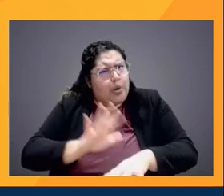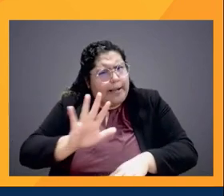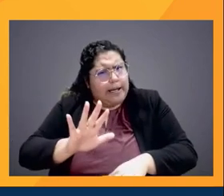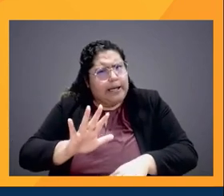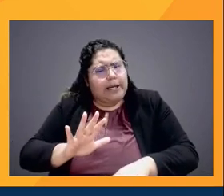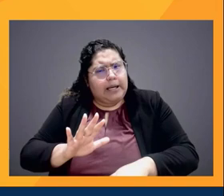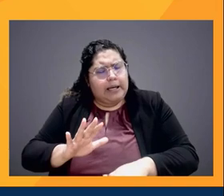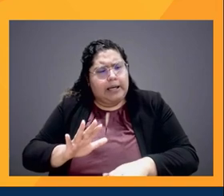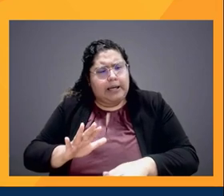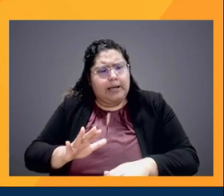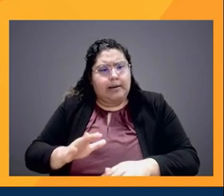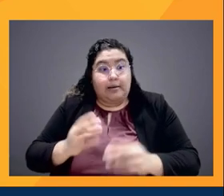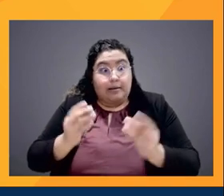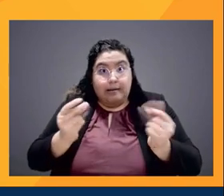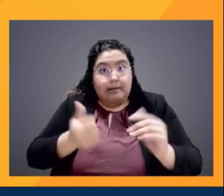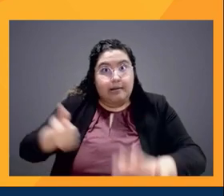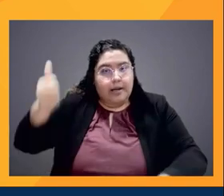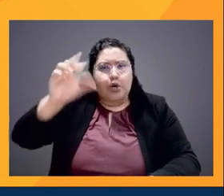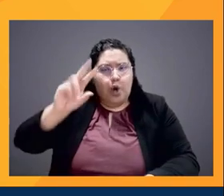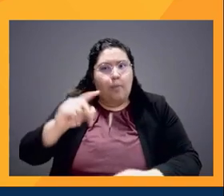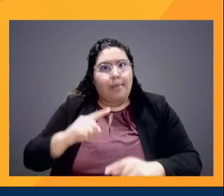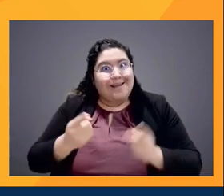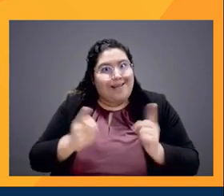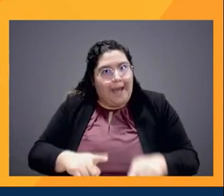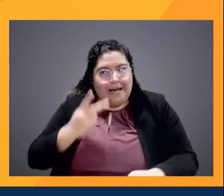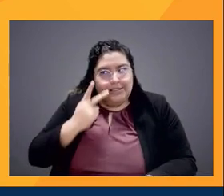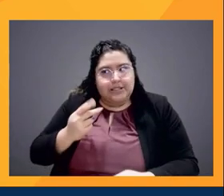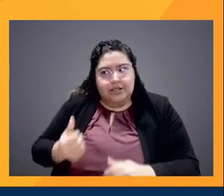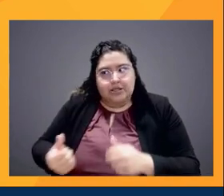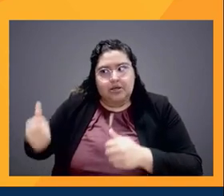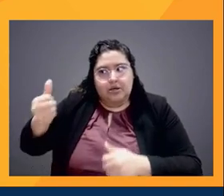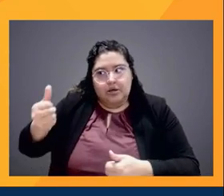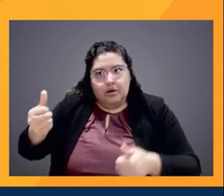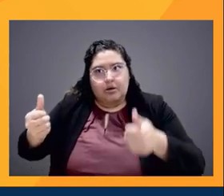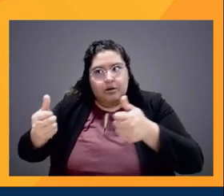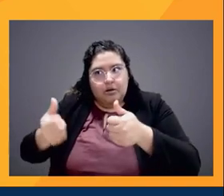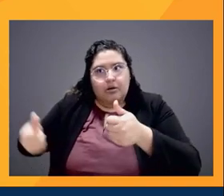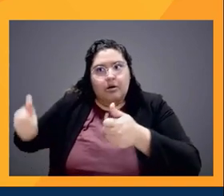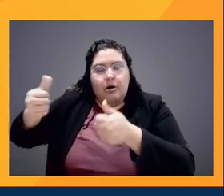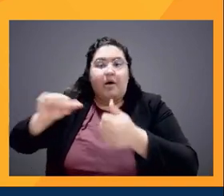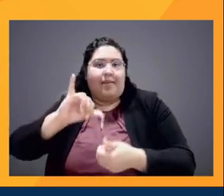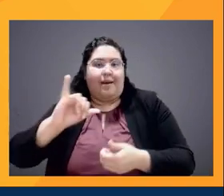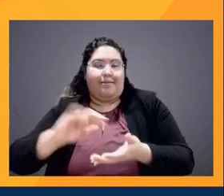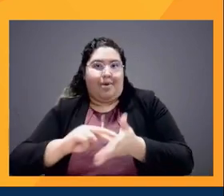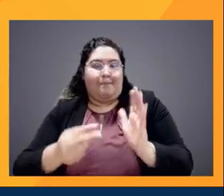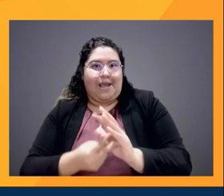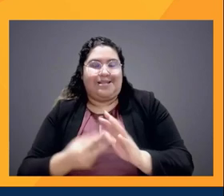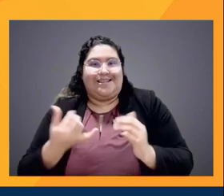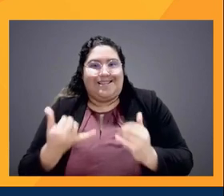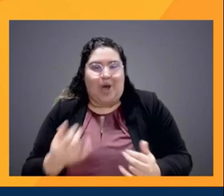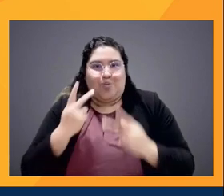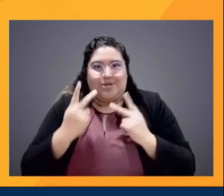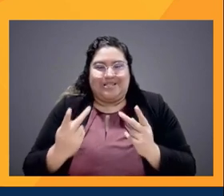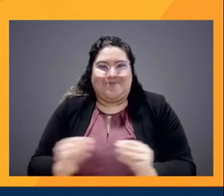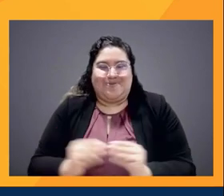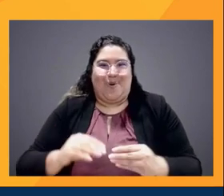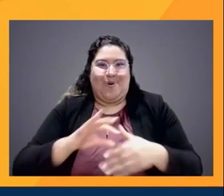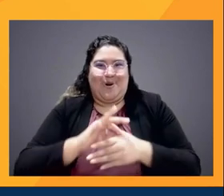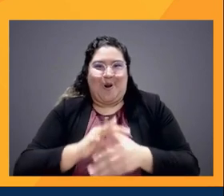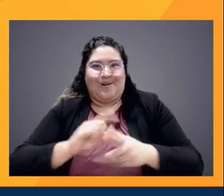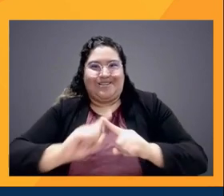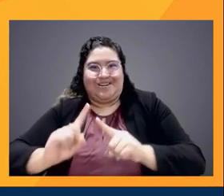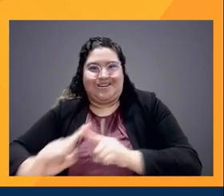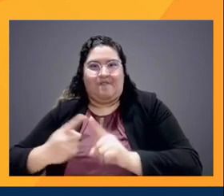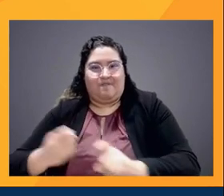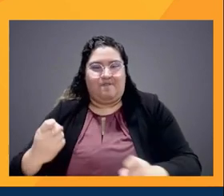it, we are starting to source a lot more content that's coming from, from the community. But once again, it's really about like, is